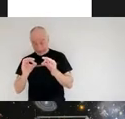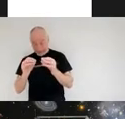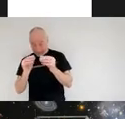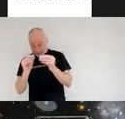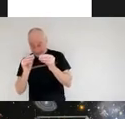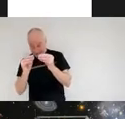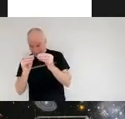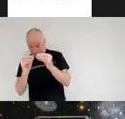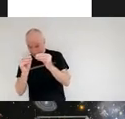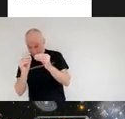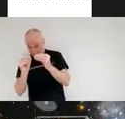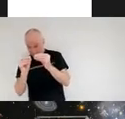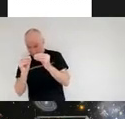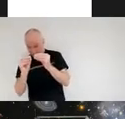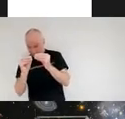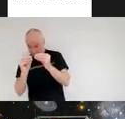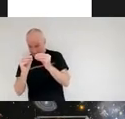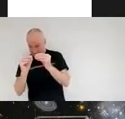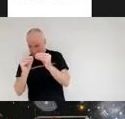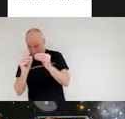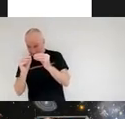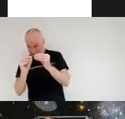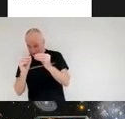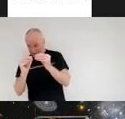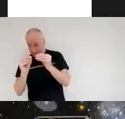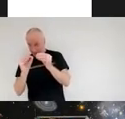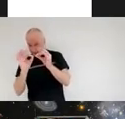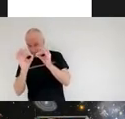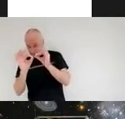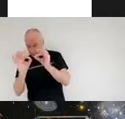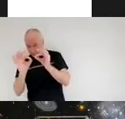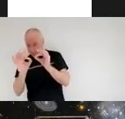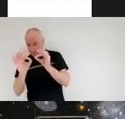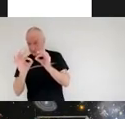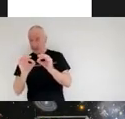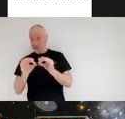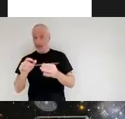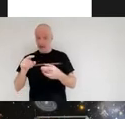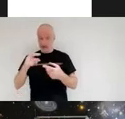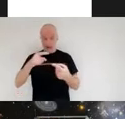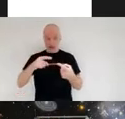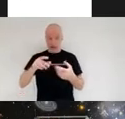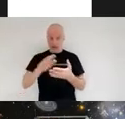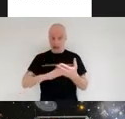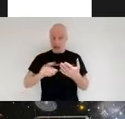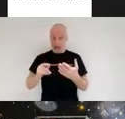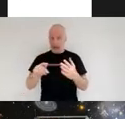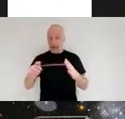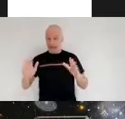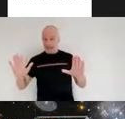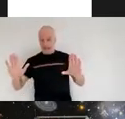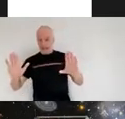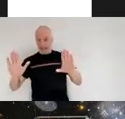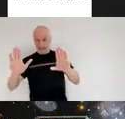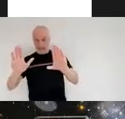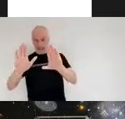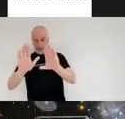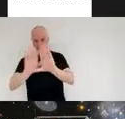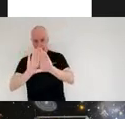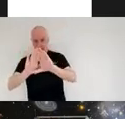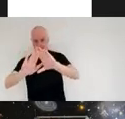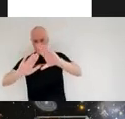our mirror and the tolerance in these actuators we can line the mirror up and all the different segments up